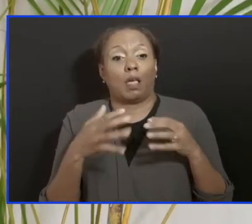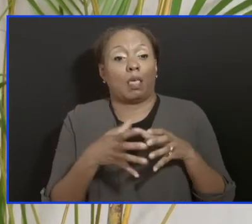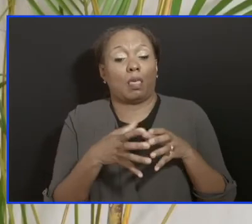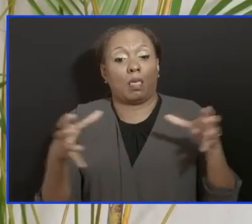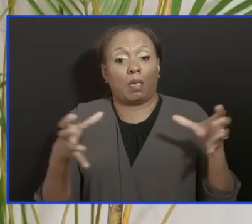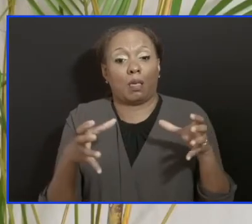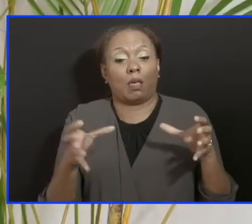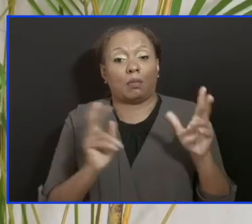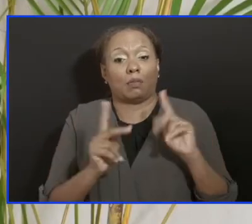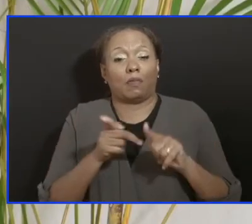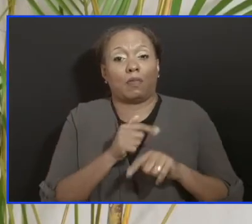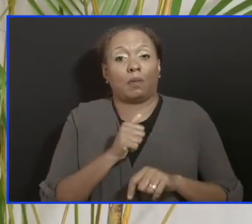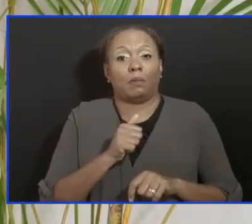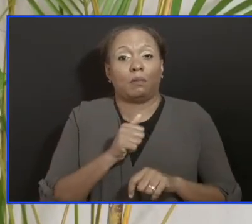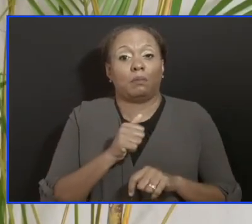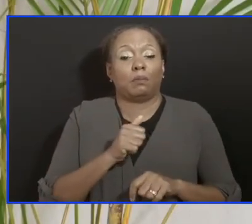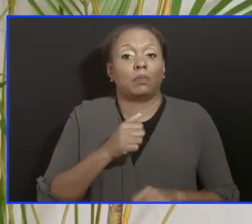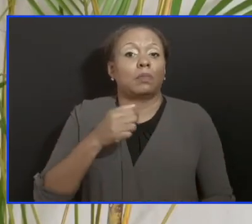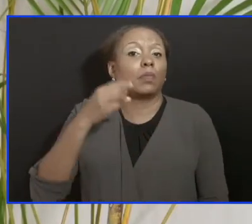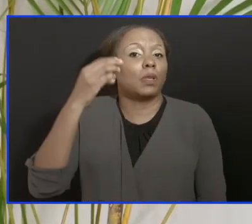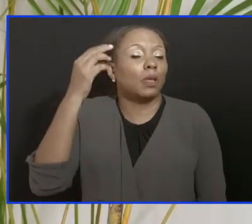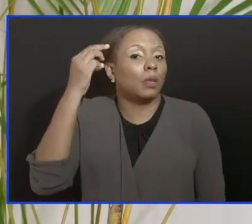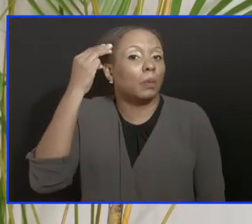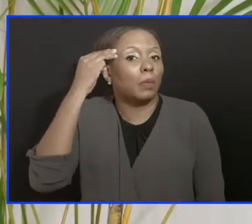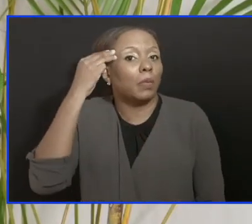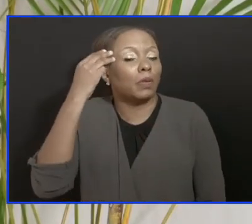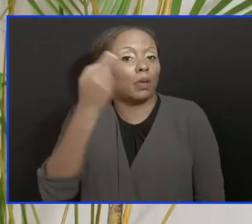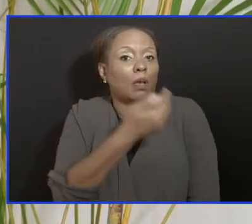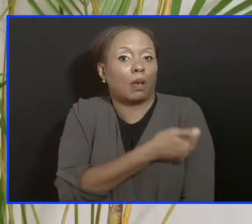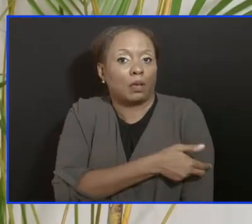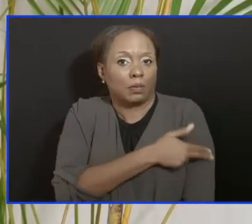for which we now have another outbreak.